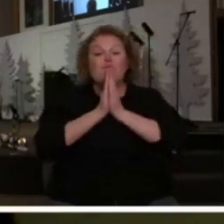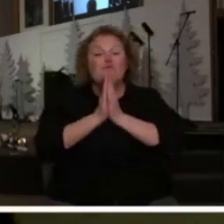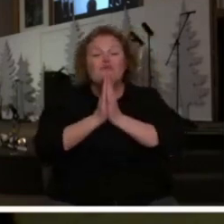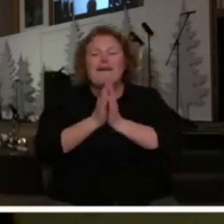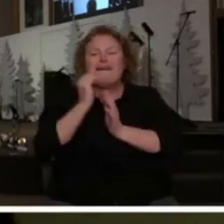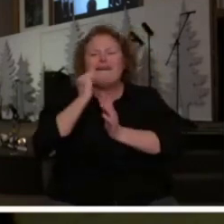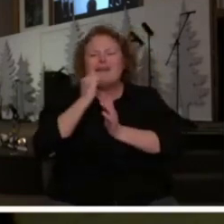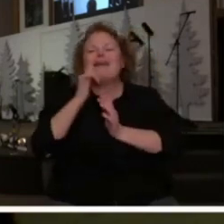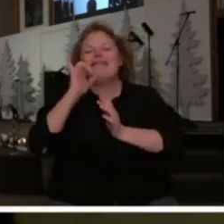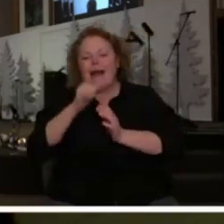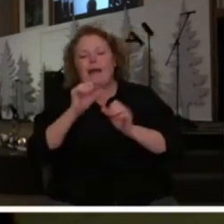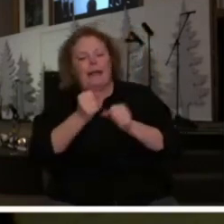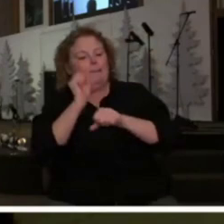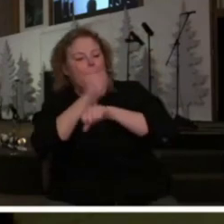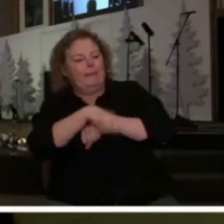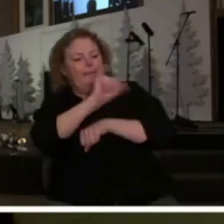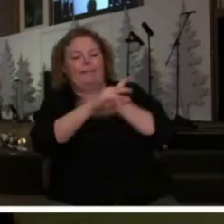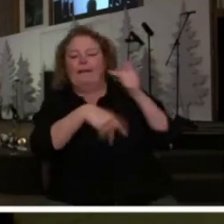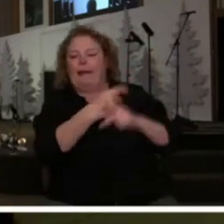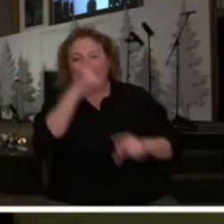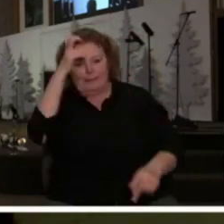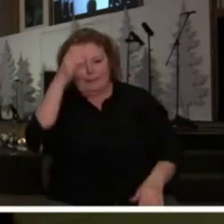that kind of demon now